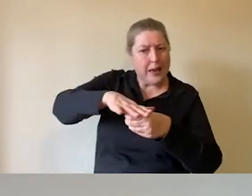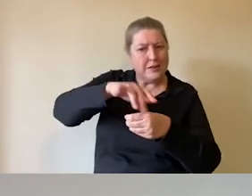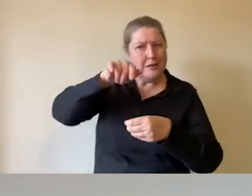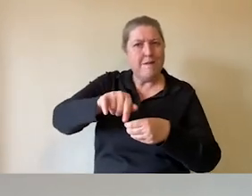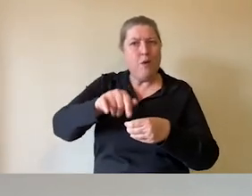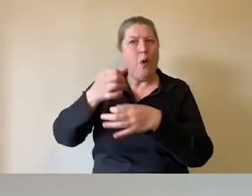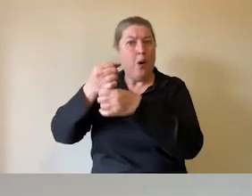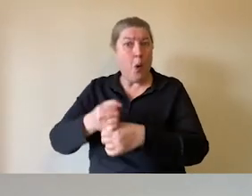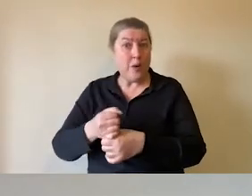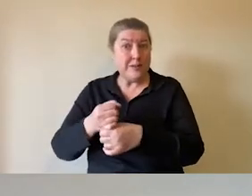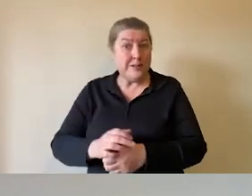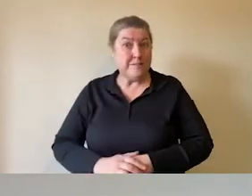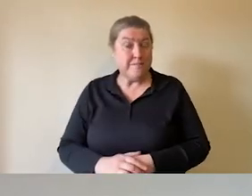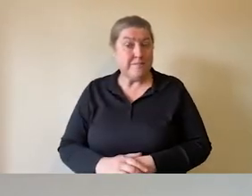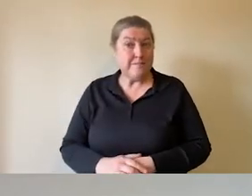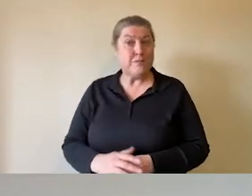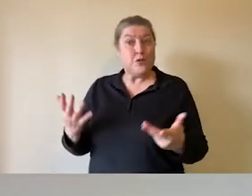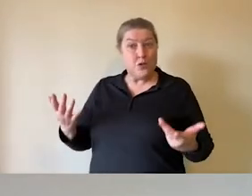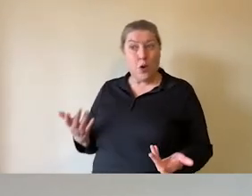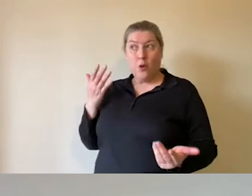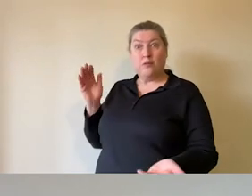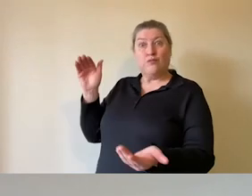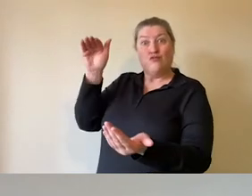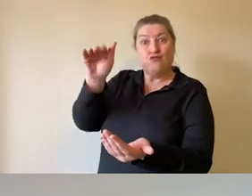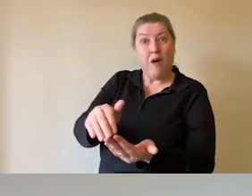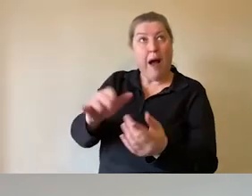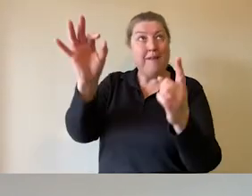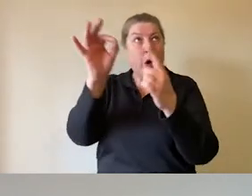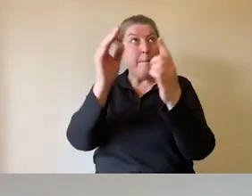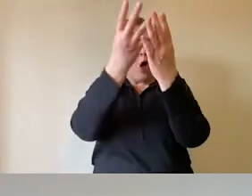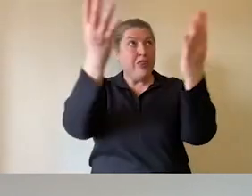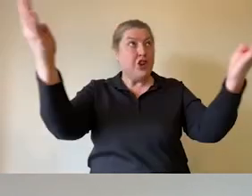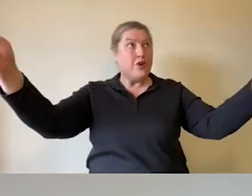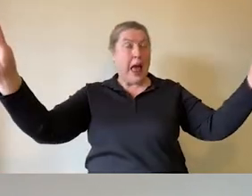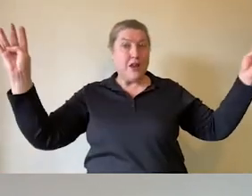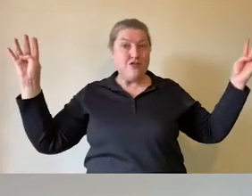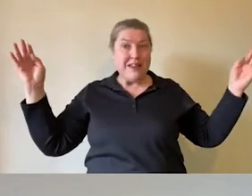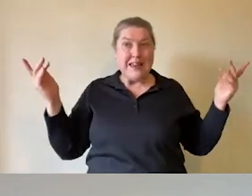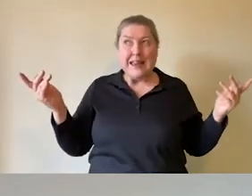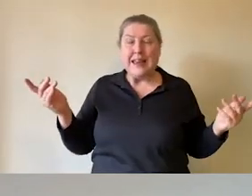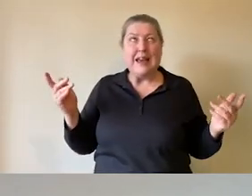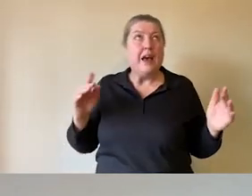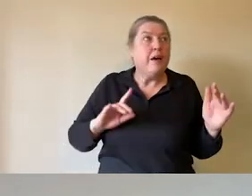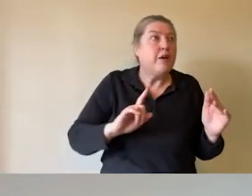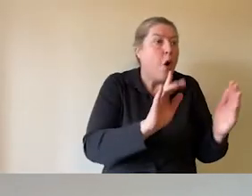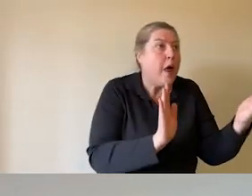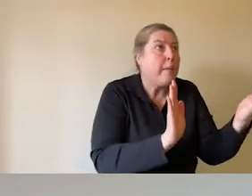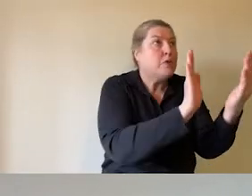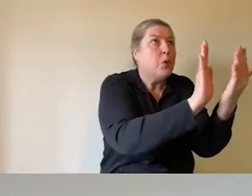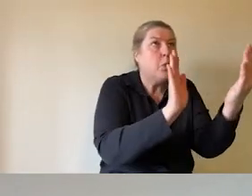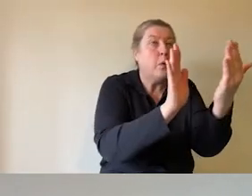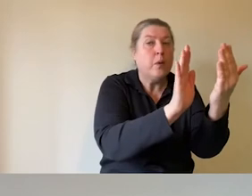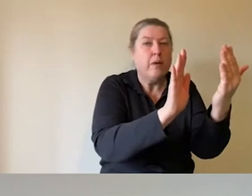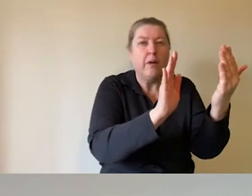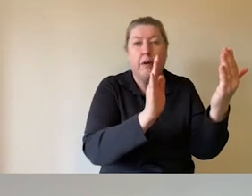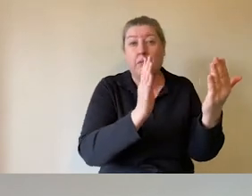the horse. So that when we arrive in the Parthenon galleries, and we've gone up to the cast reliefs, which are